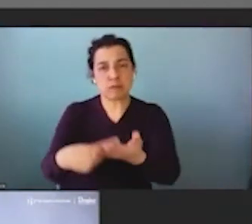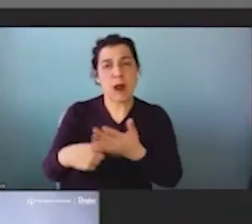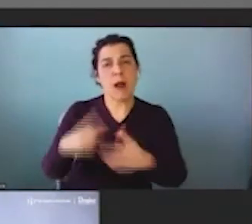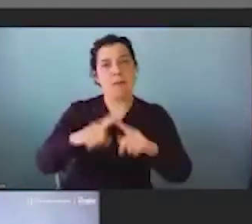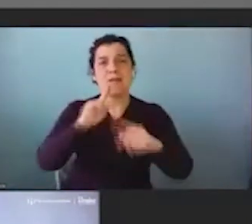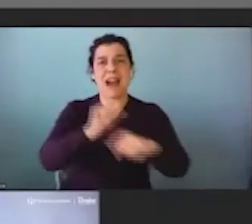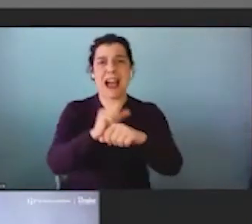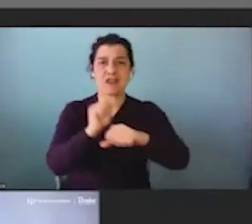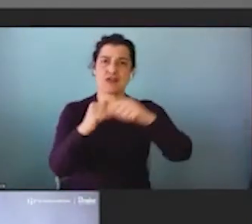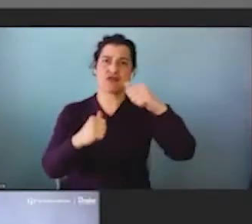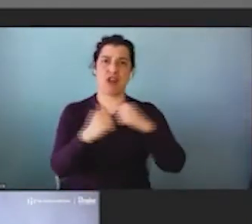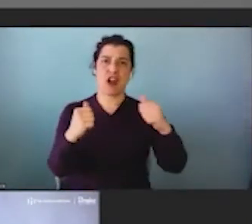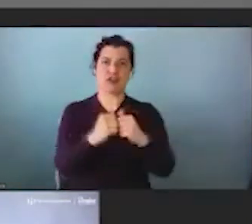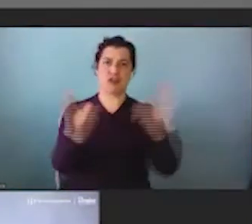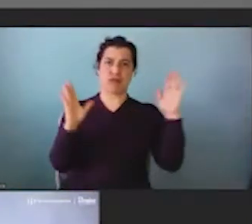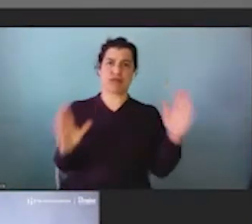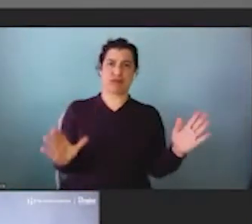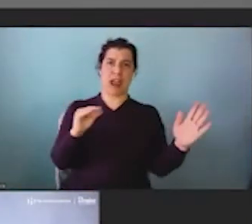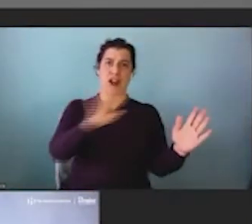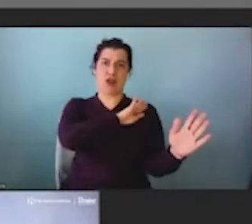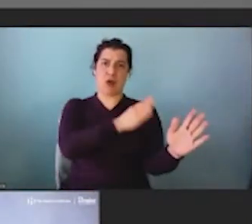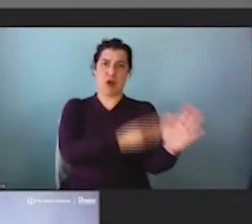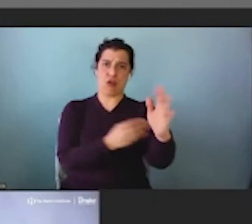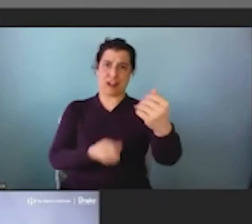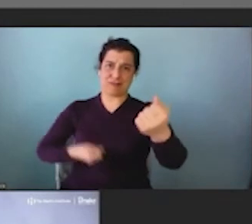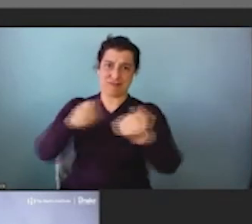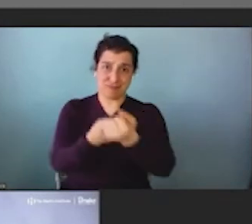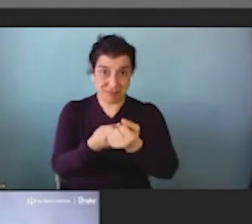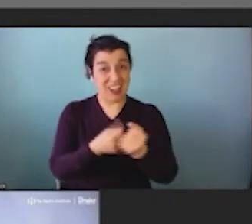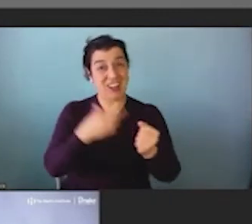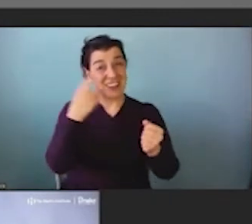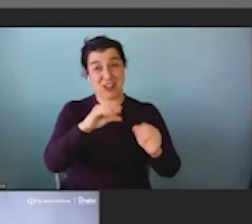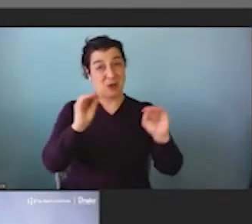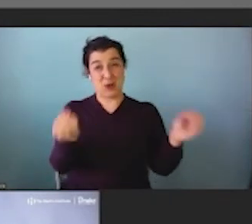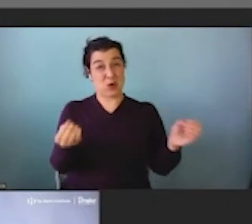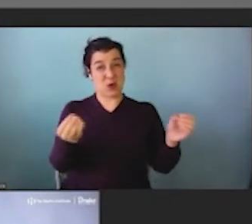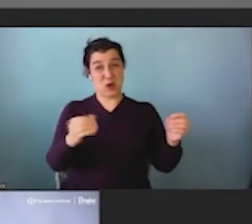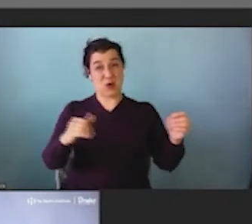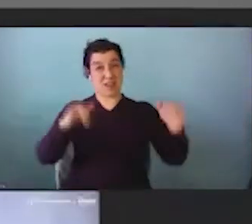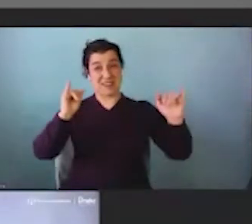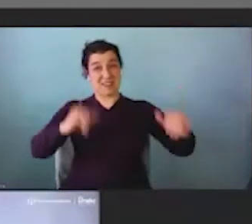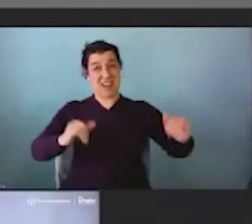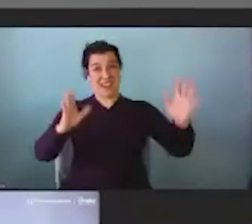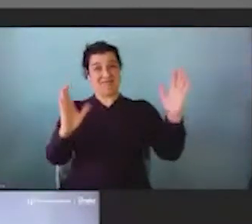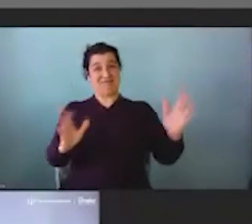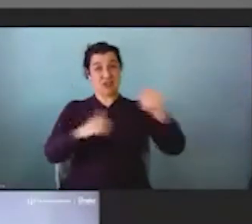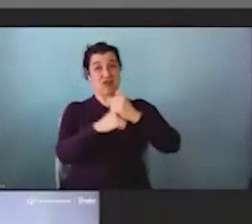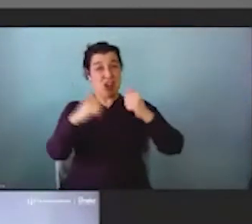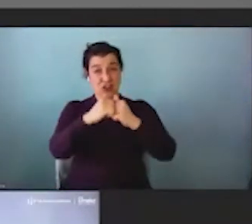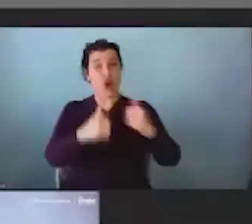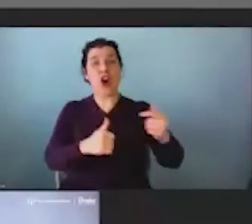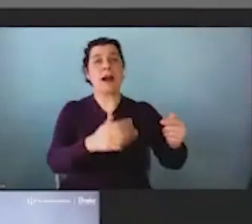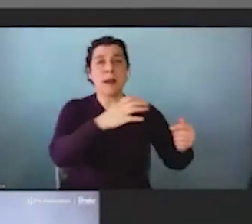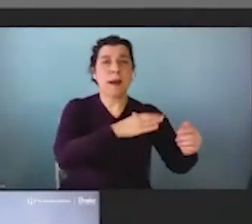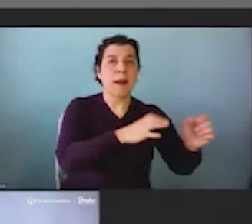structure and authority created to address this. And what we've realized is without structure and authority, you know, things can not